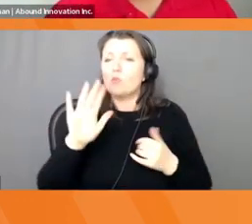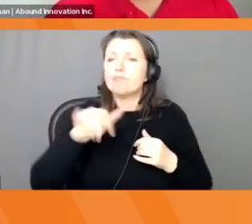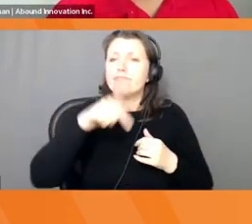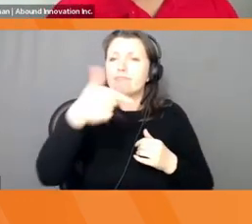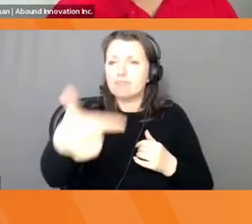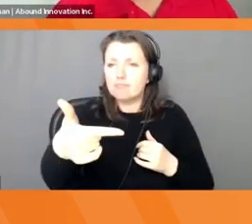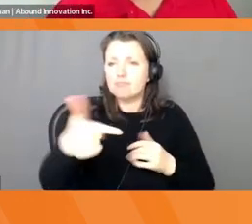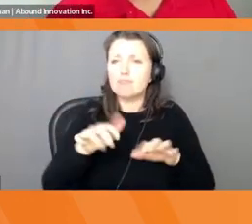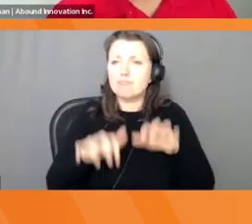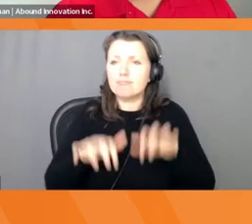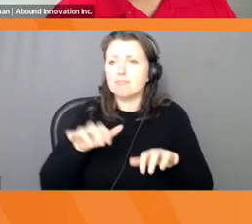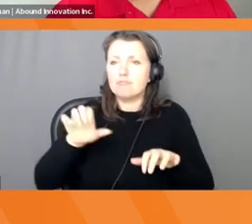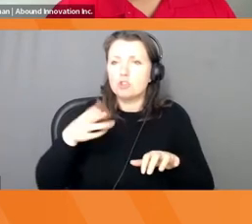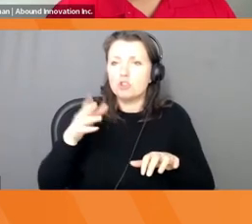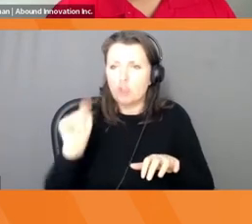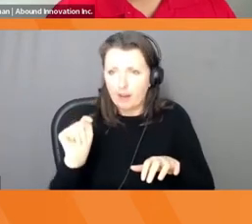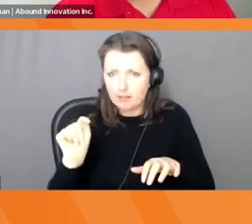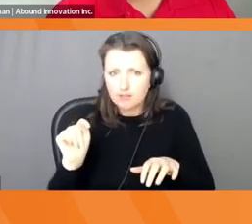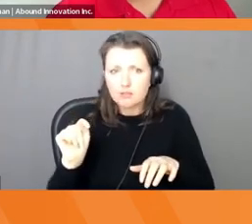do?